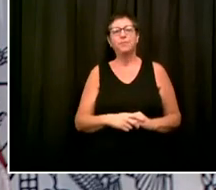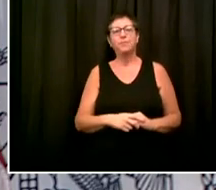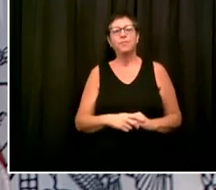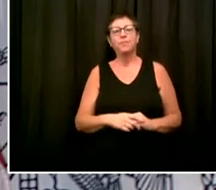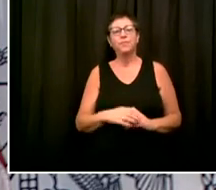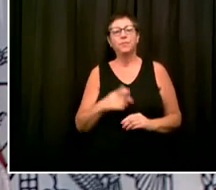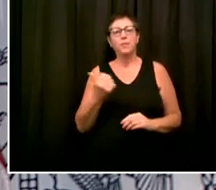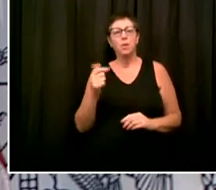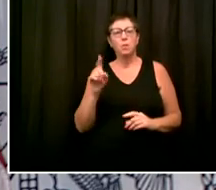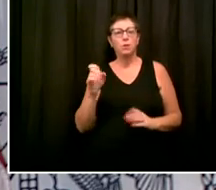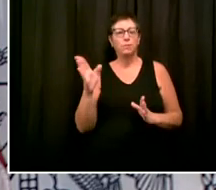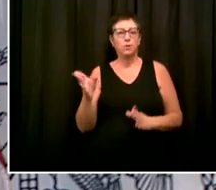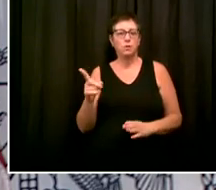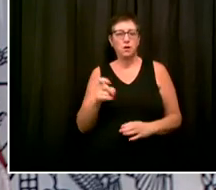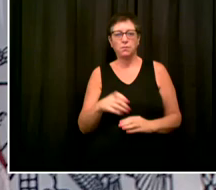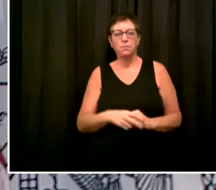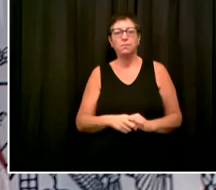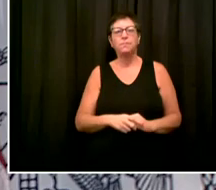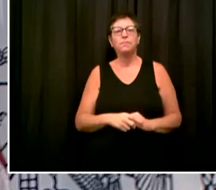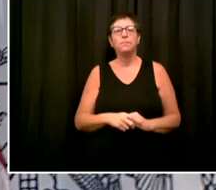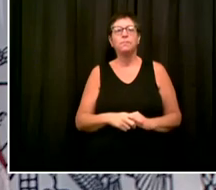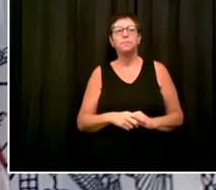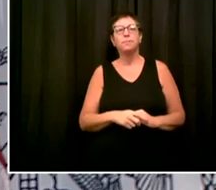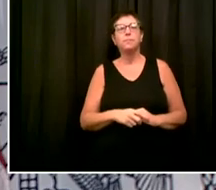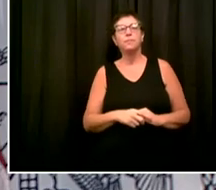Next up, we have Michael from the Daily News.